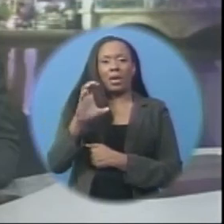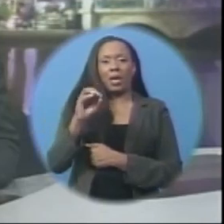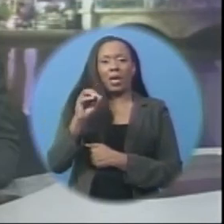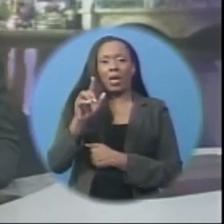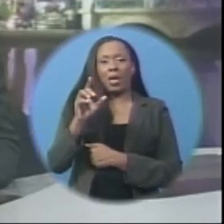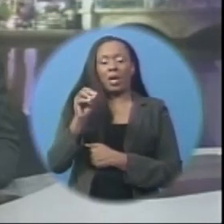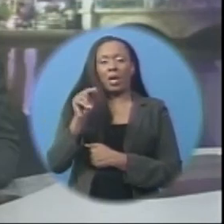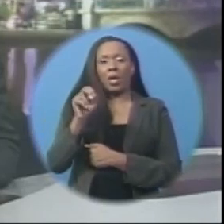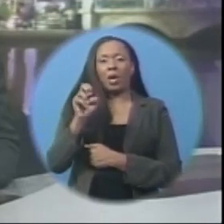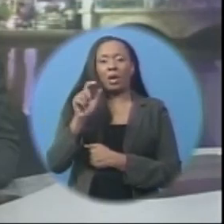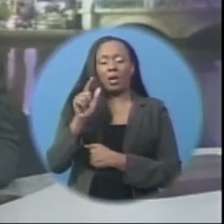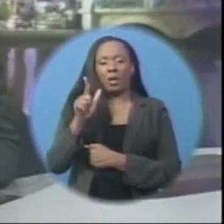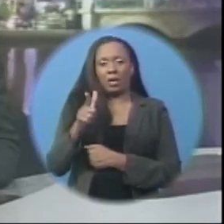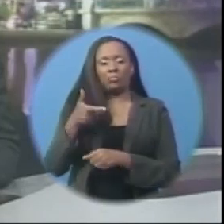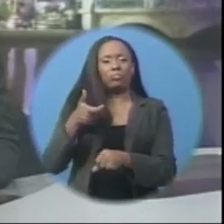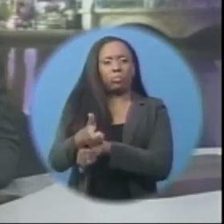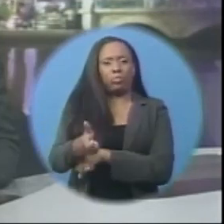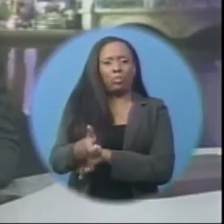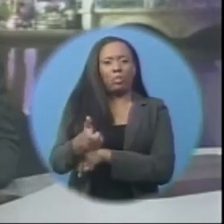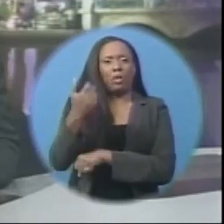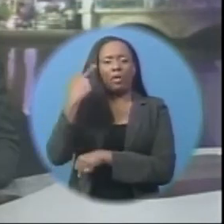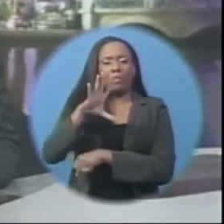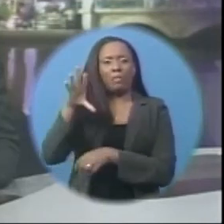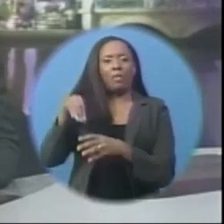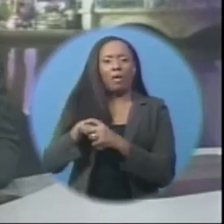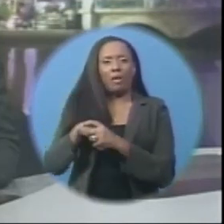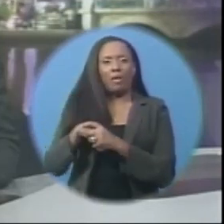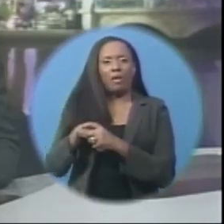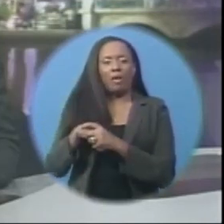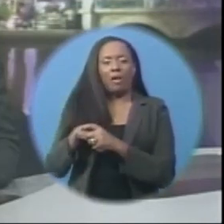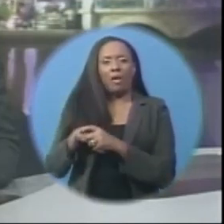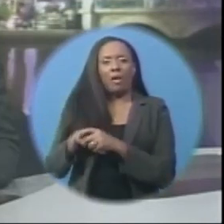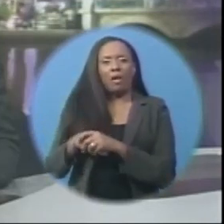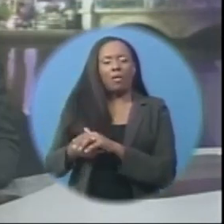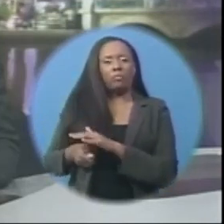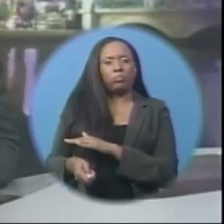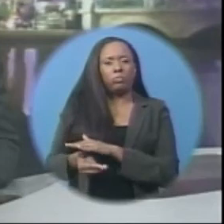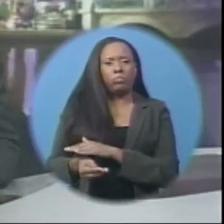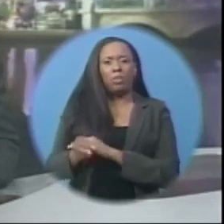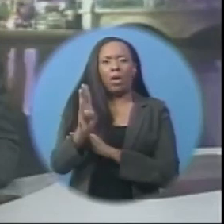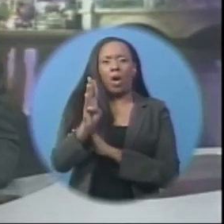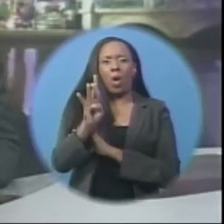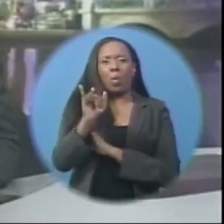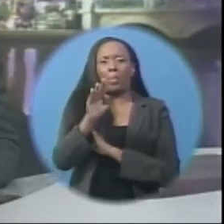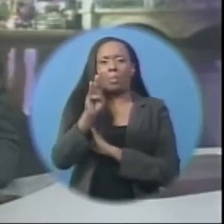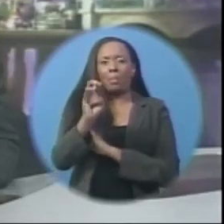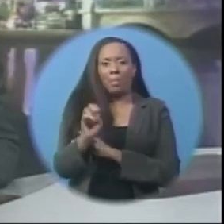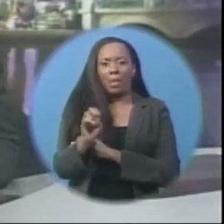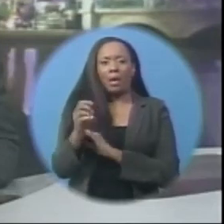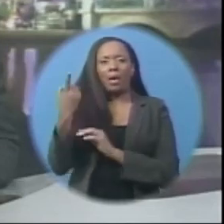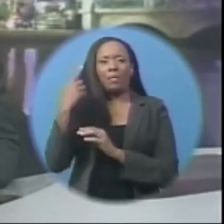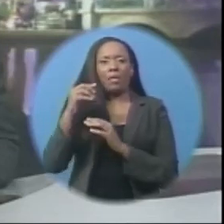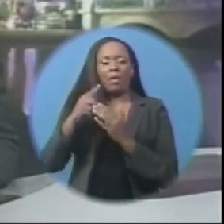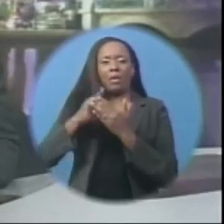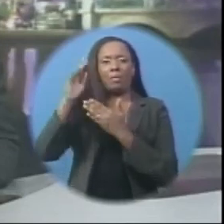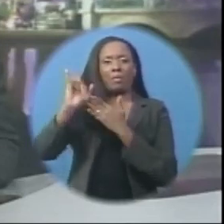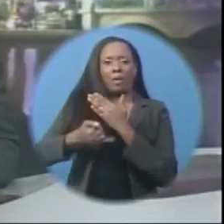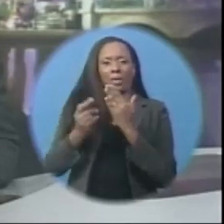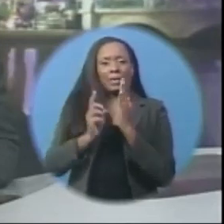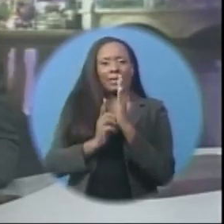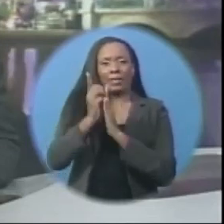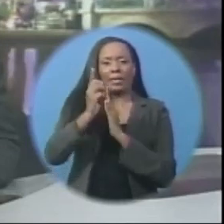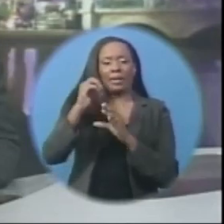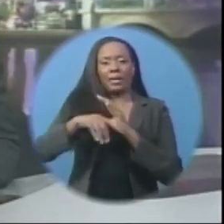robbery and money laundering scheme This is in connection with a planned U.S. $84 million port development project in Haiti The